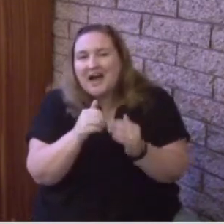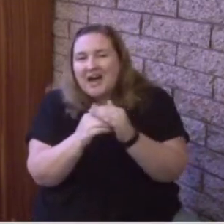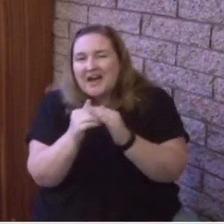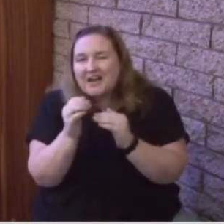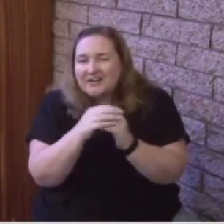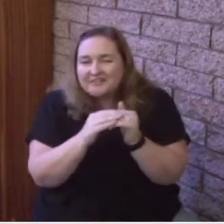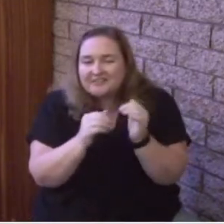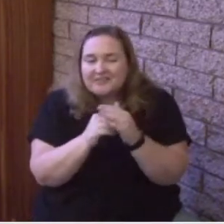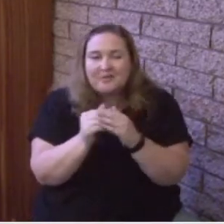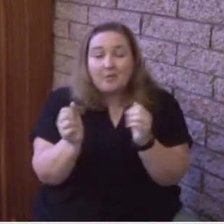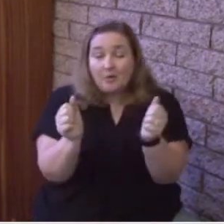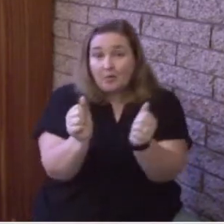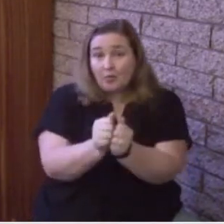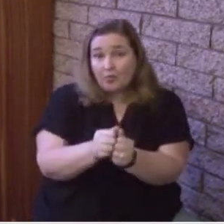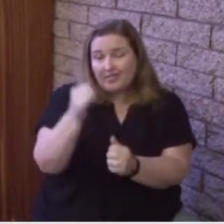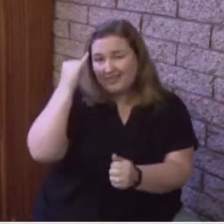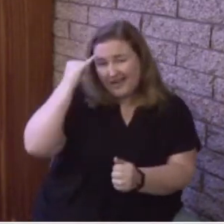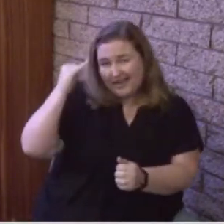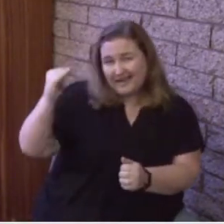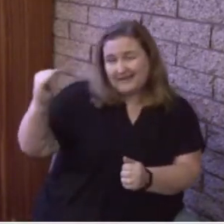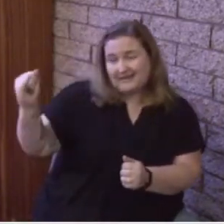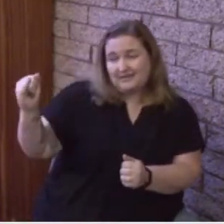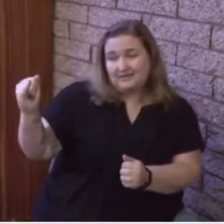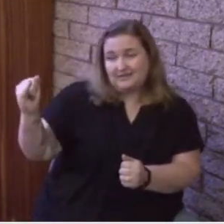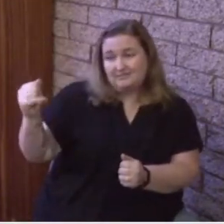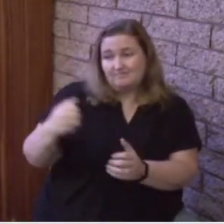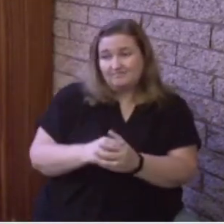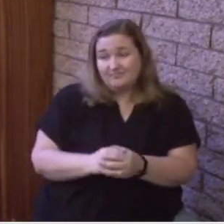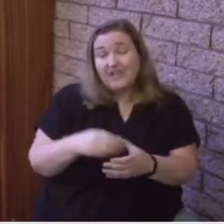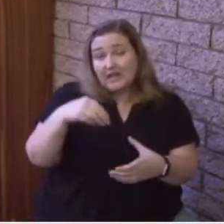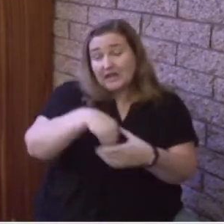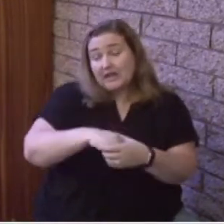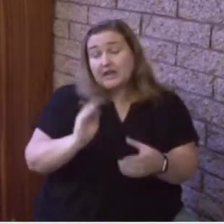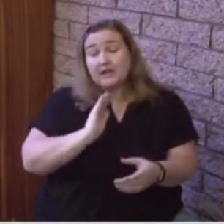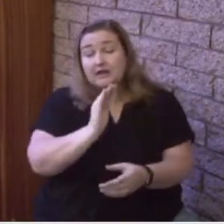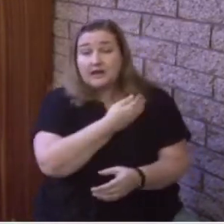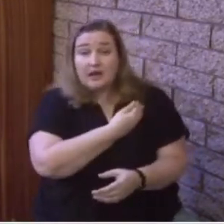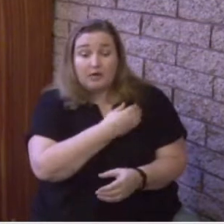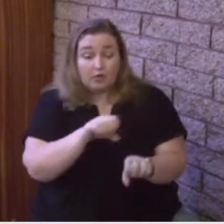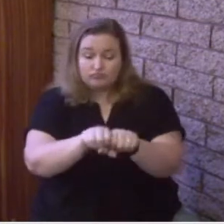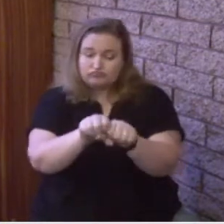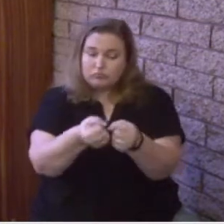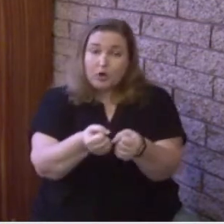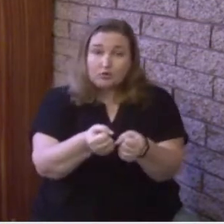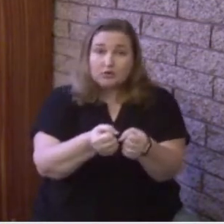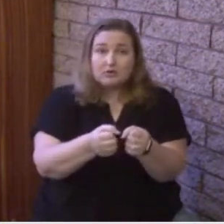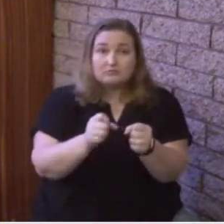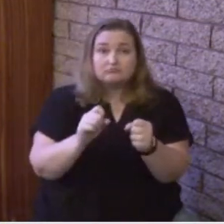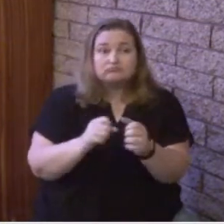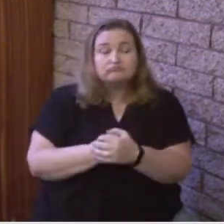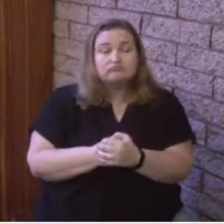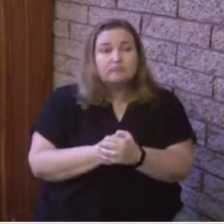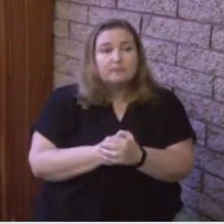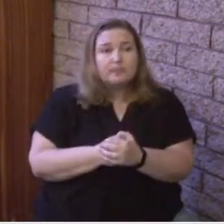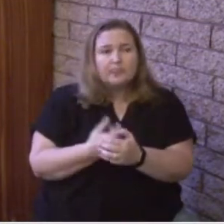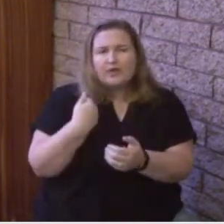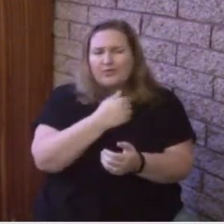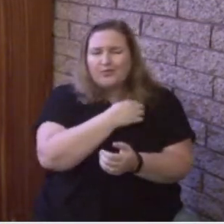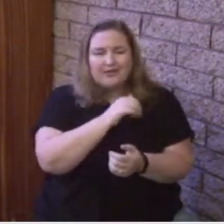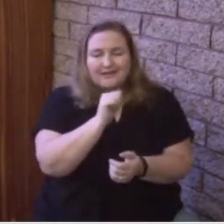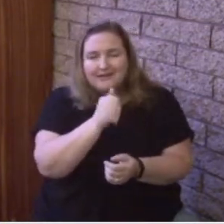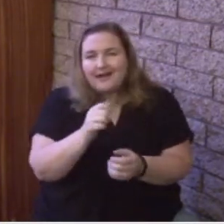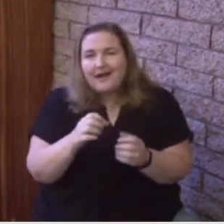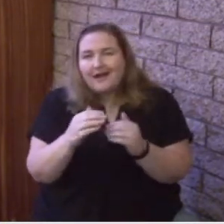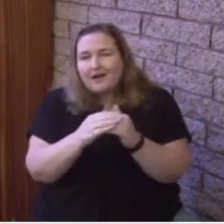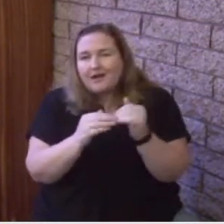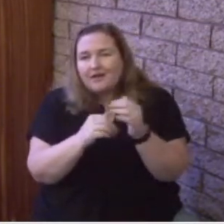idea in our brokenness, in our sinful nature, we're uncomfortable with the concept that